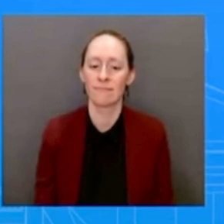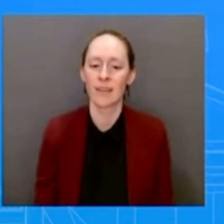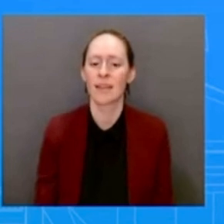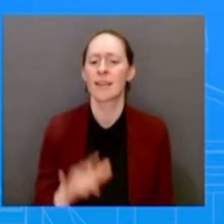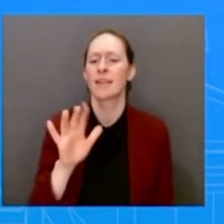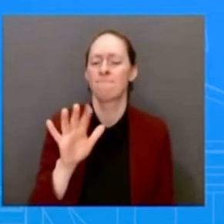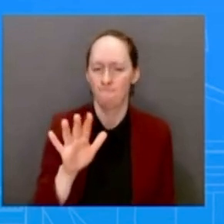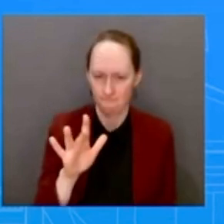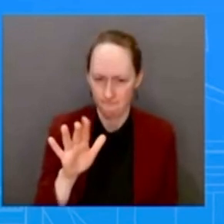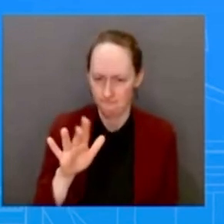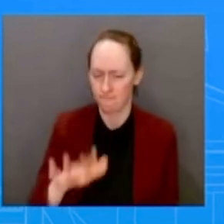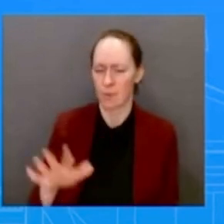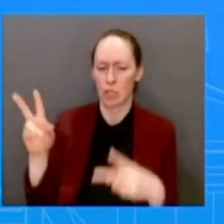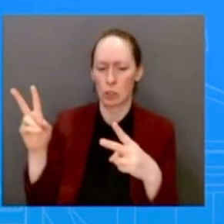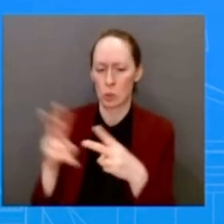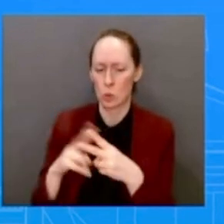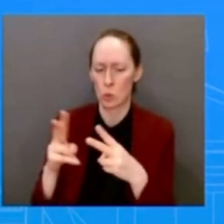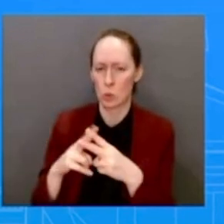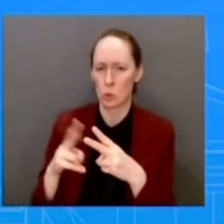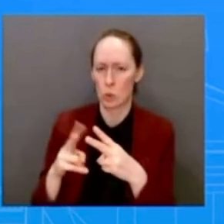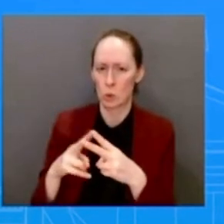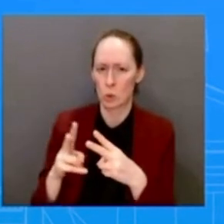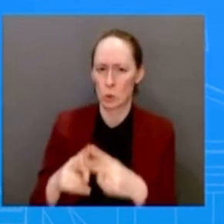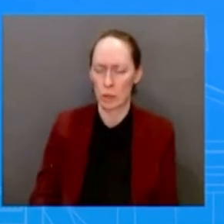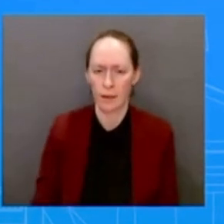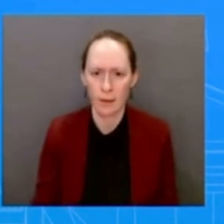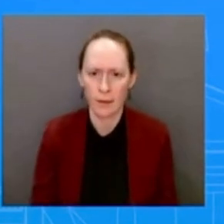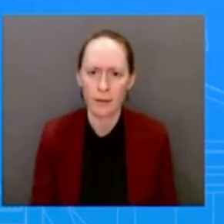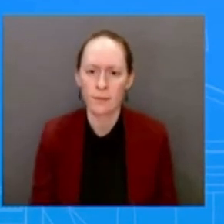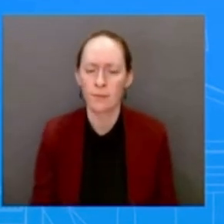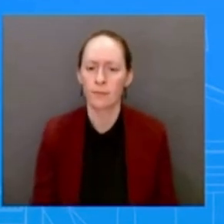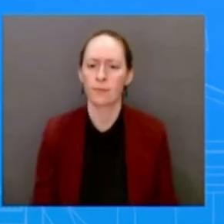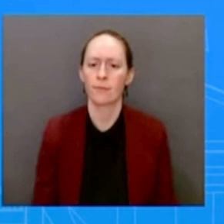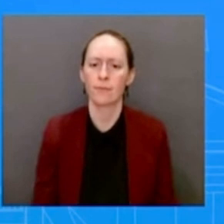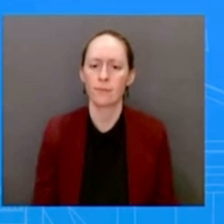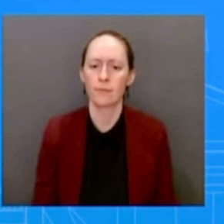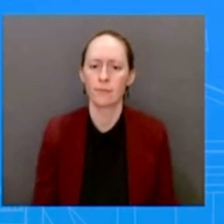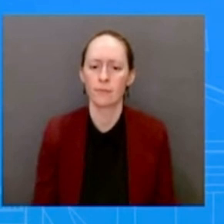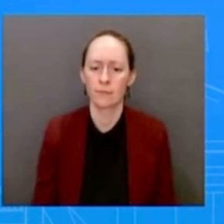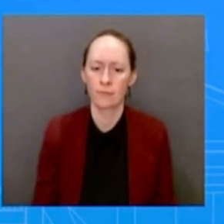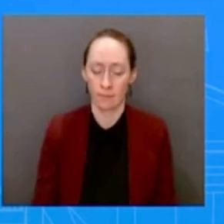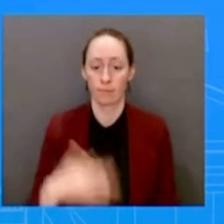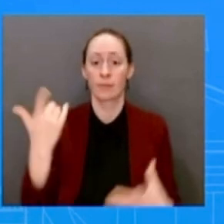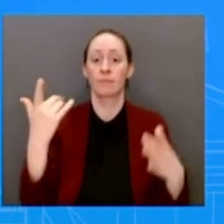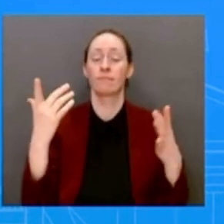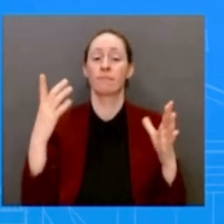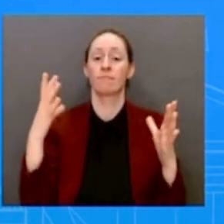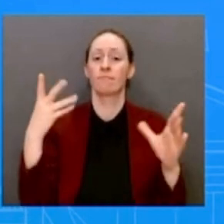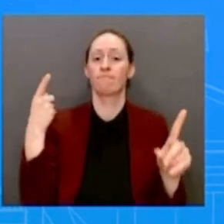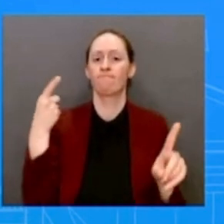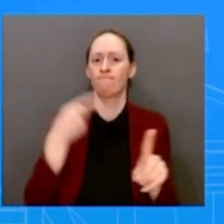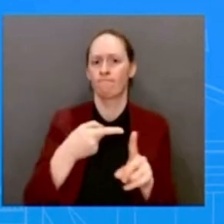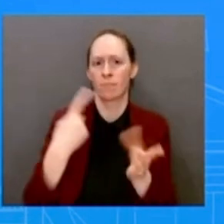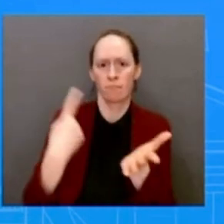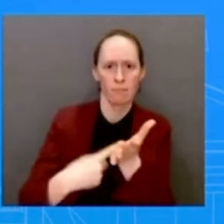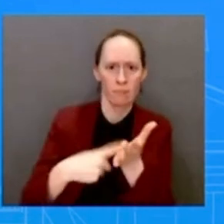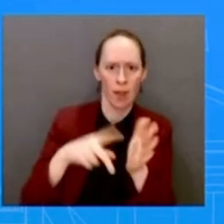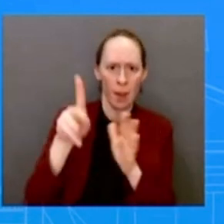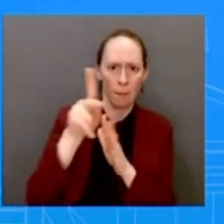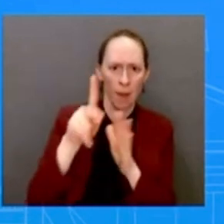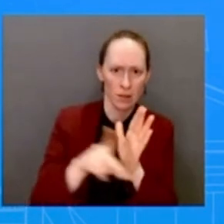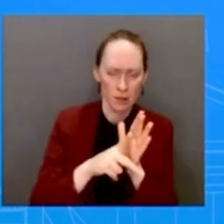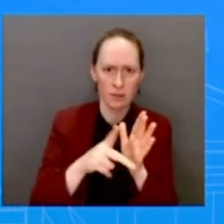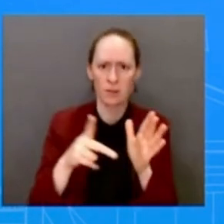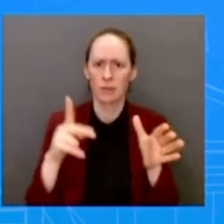is the Statement of Administration Policy, isn't it really boiling down to there was one train here that was saying that